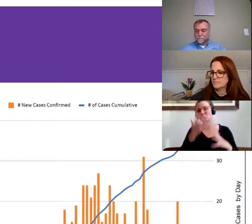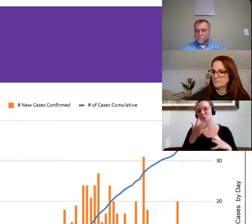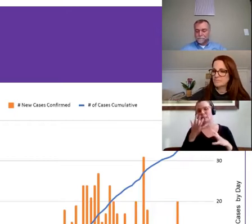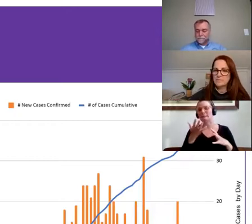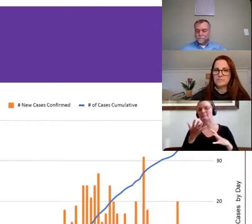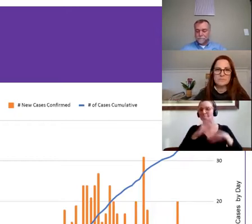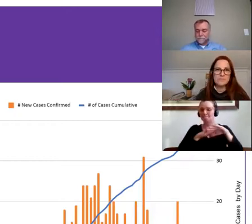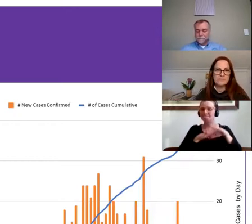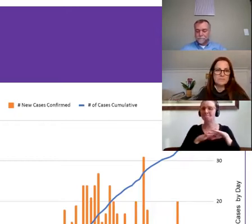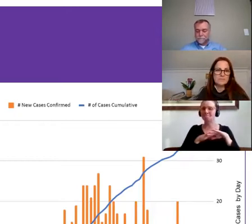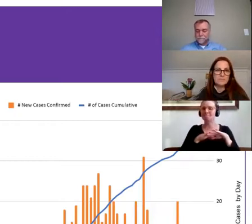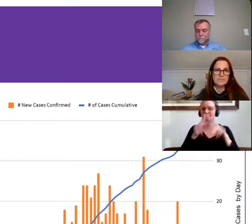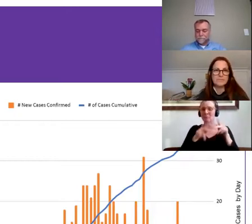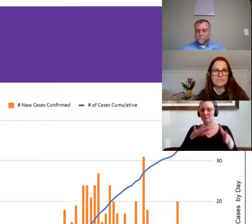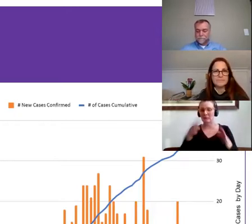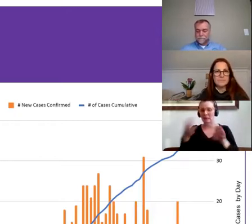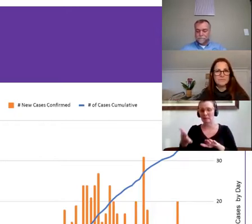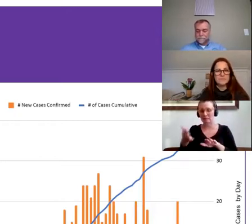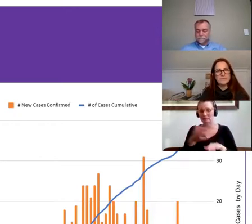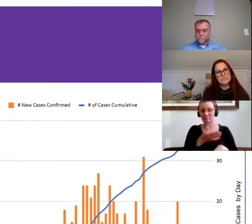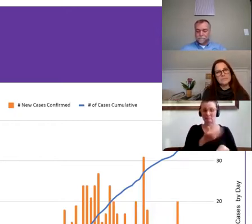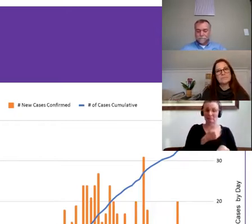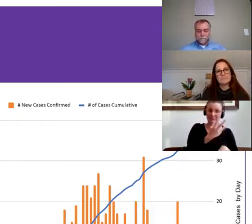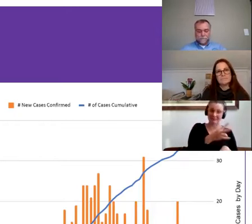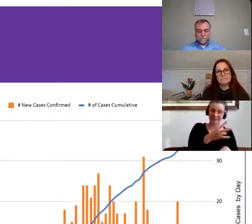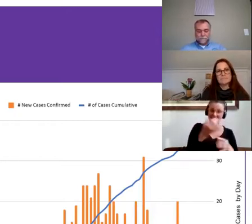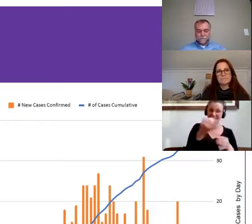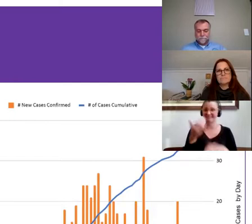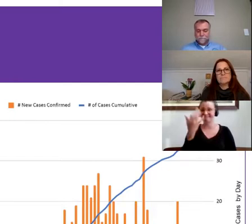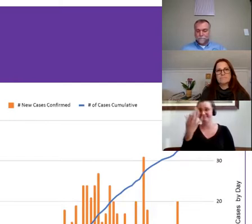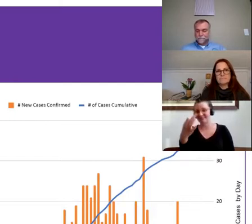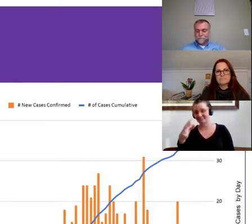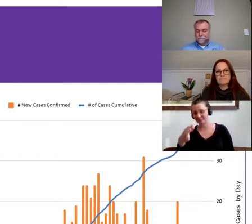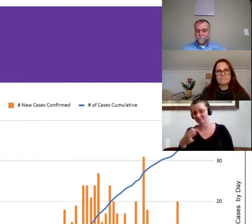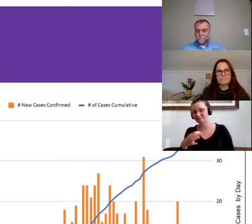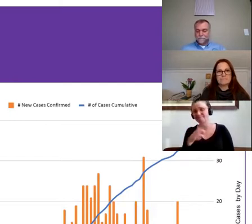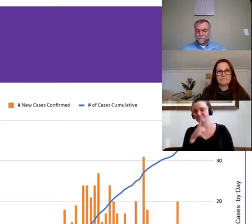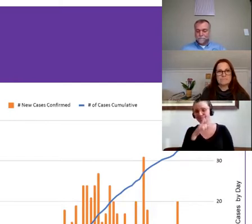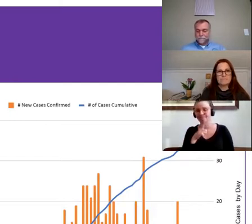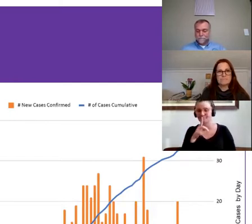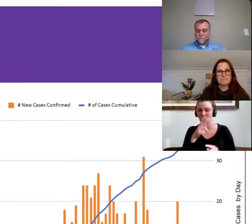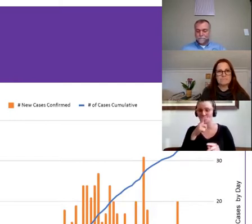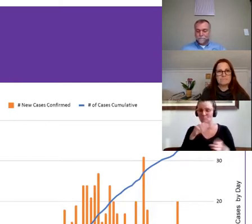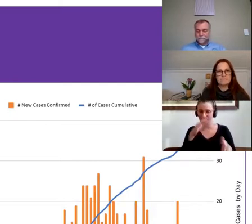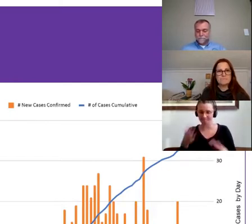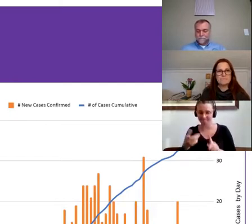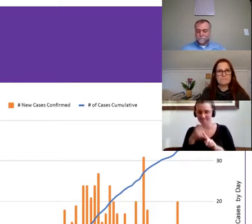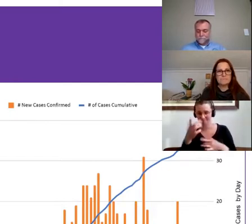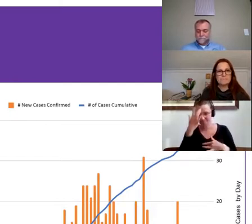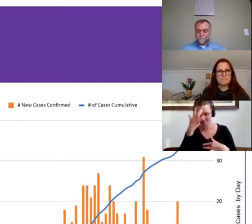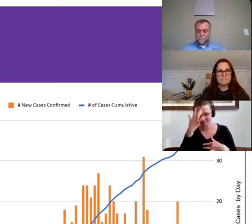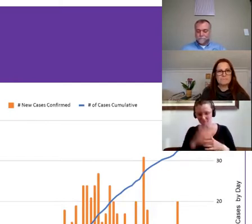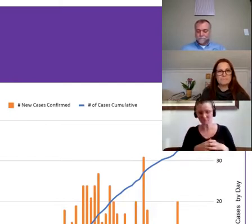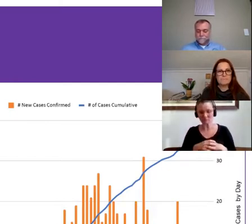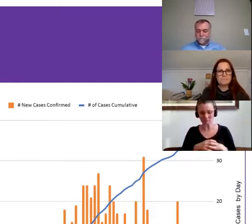our community who've succumbed to this really horrible, insidious disease. Now, as I go